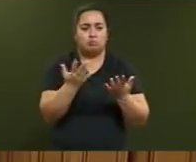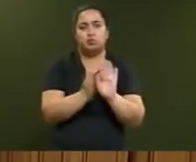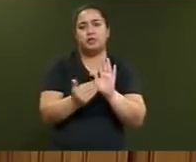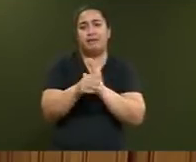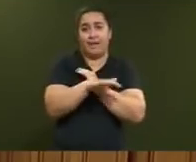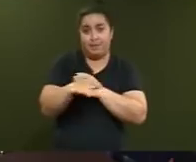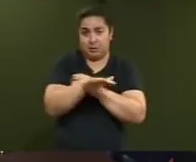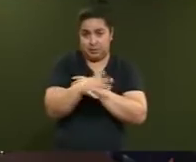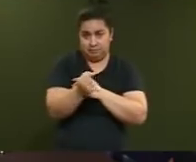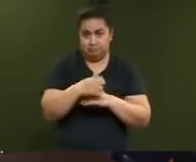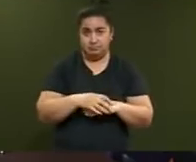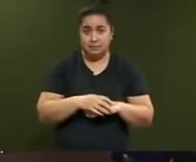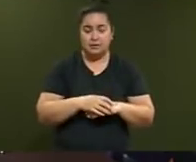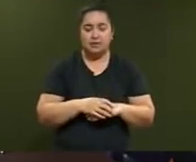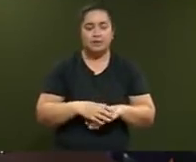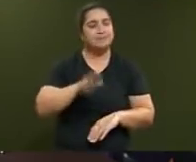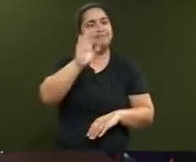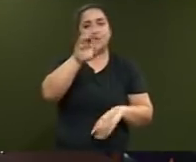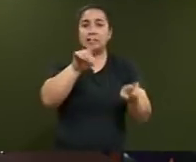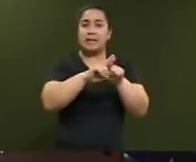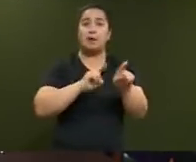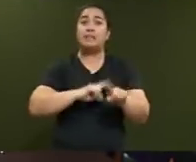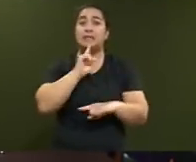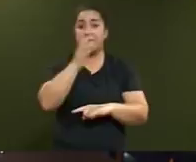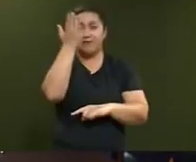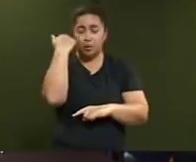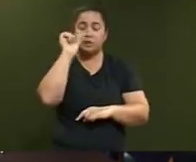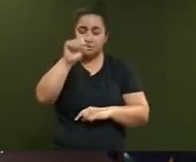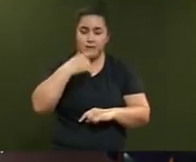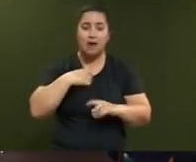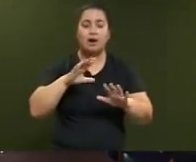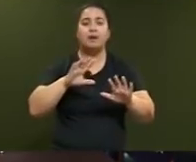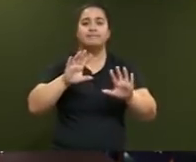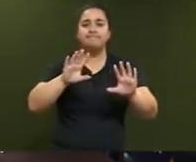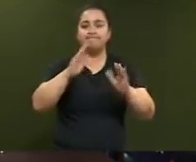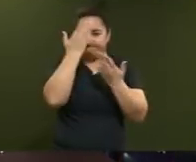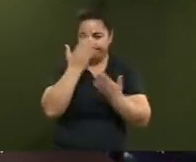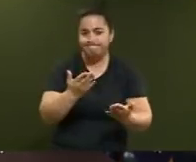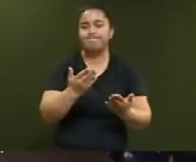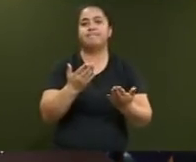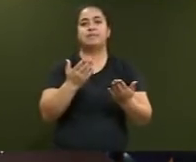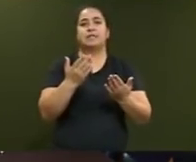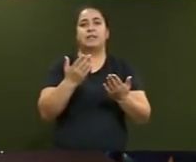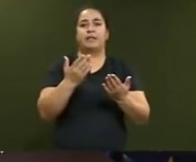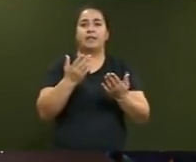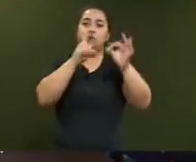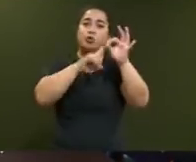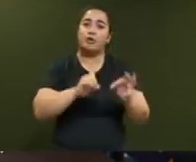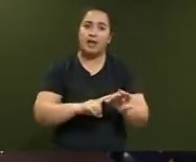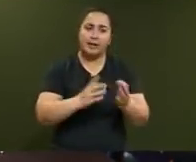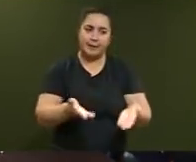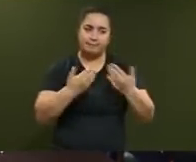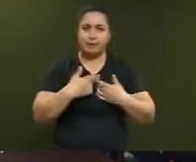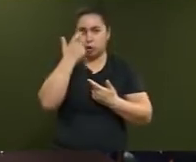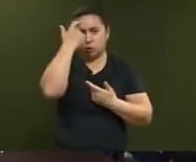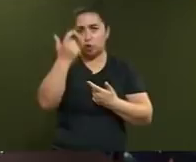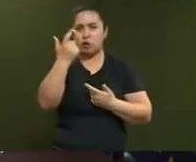Speaker, look, as I've said, I absolutely acknowledge that business have shared with us via the confidence surveys that there are issues they wish us to